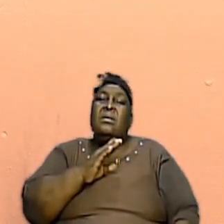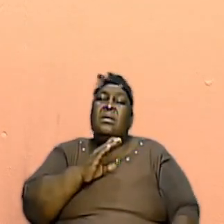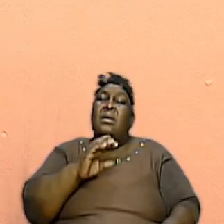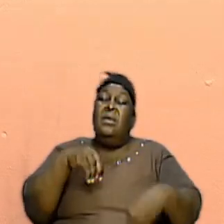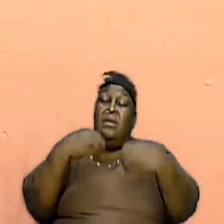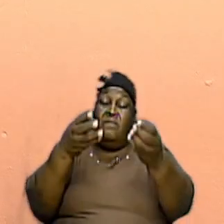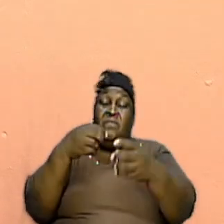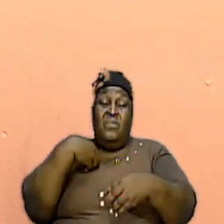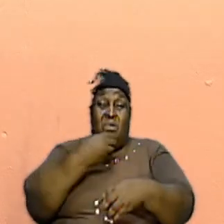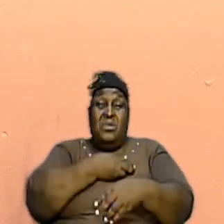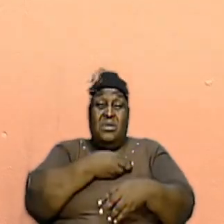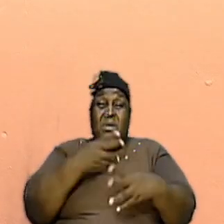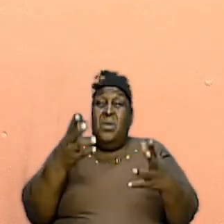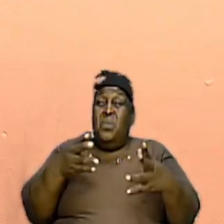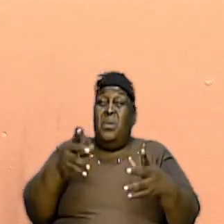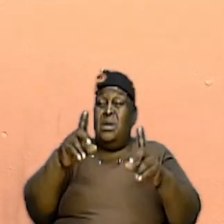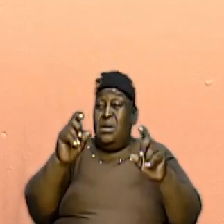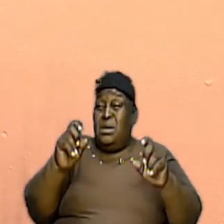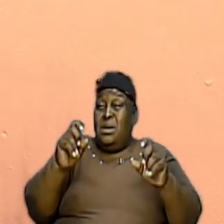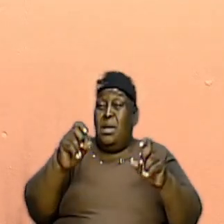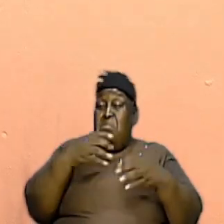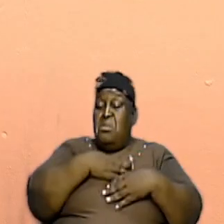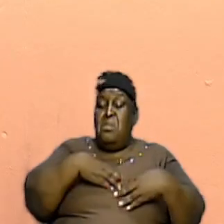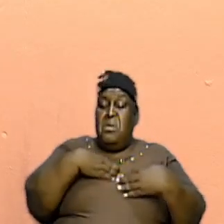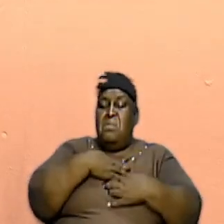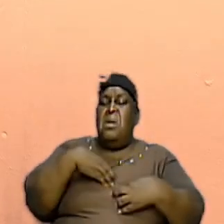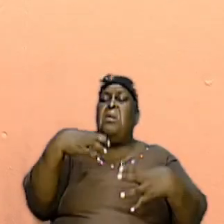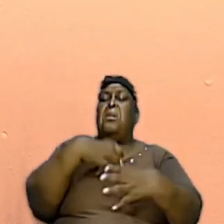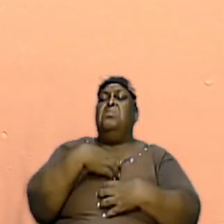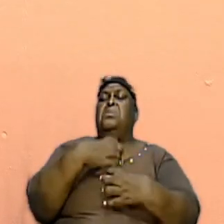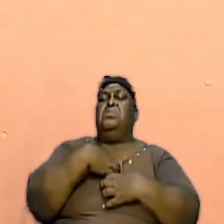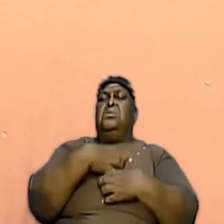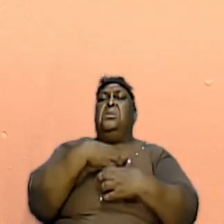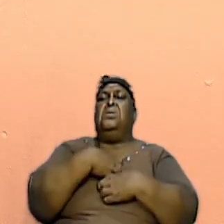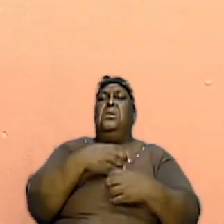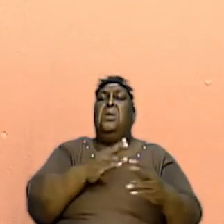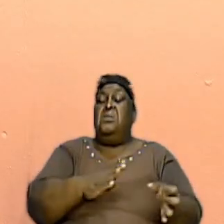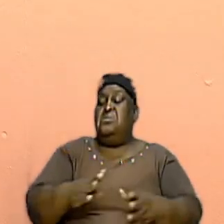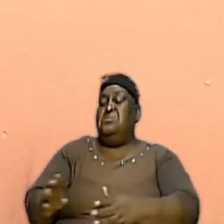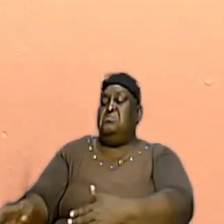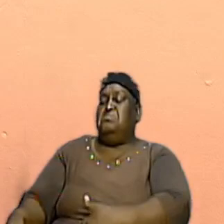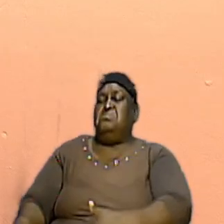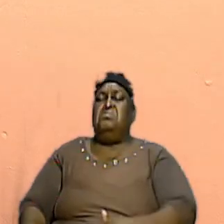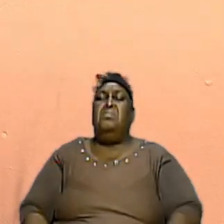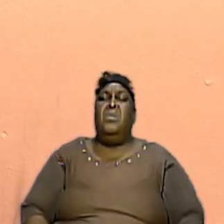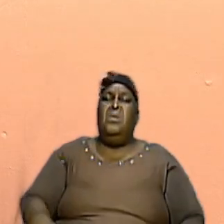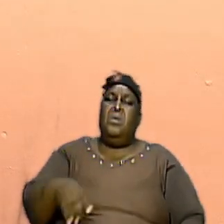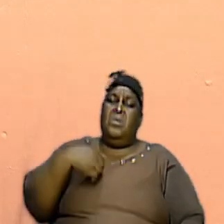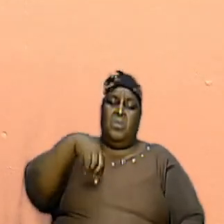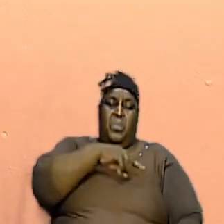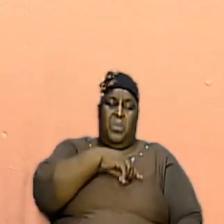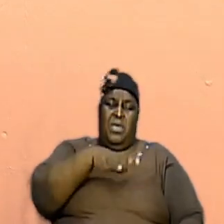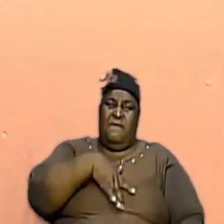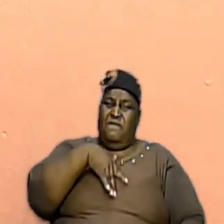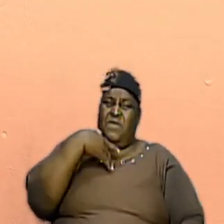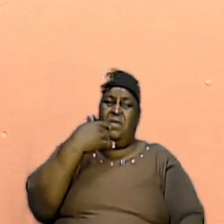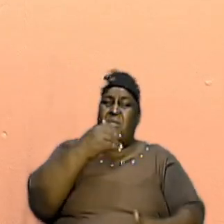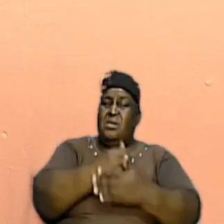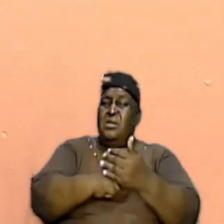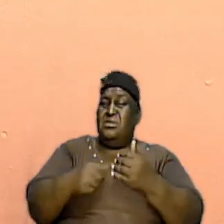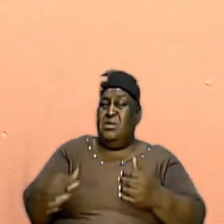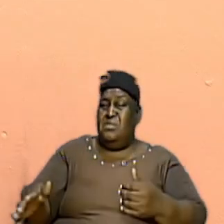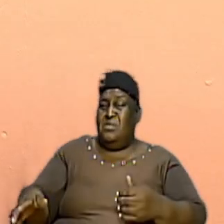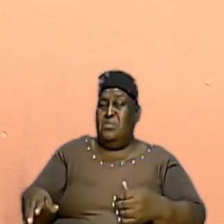And We Murmur And Complain And Put That Aside Because We Feel That Something Else